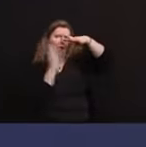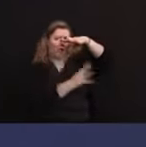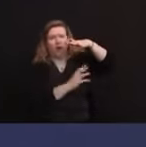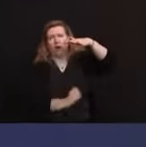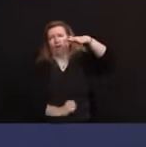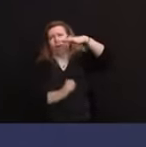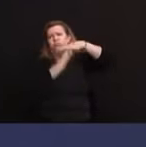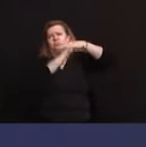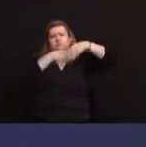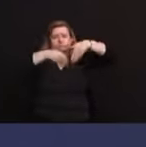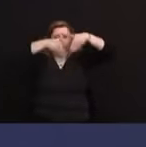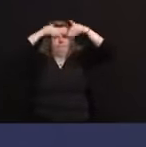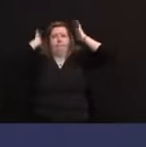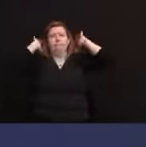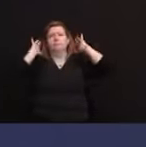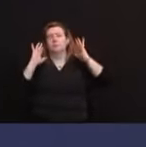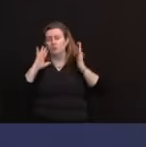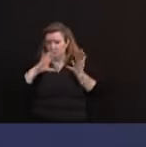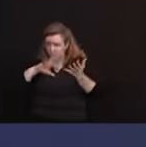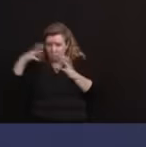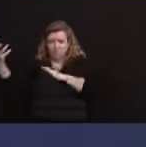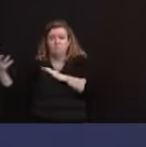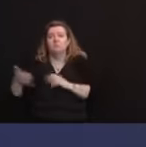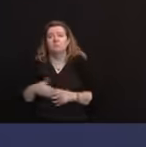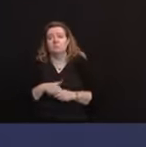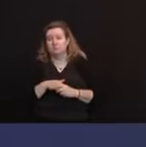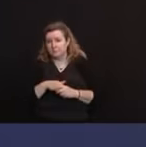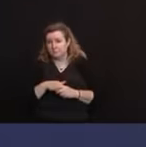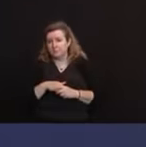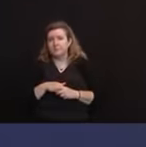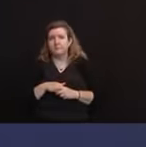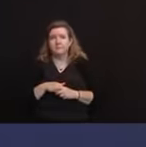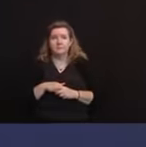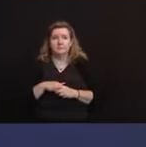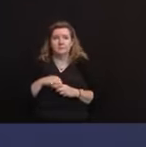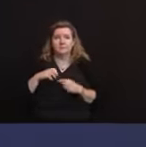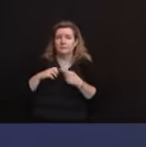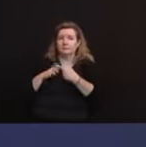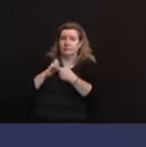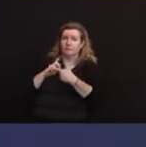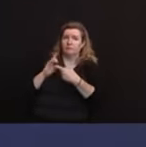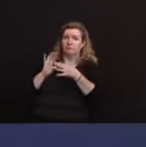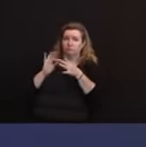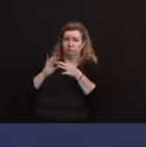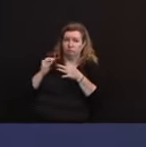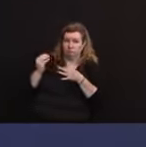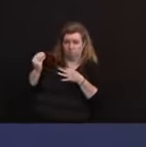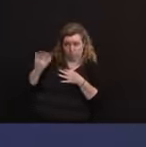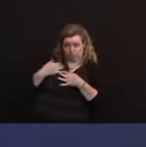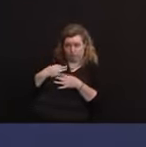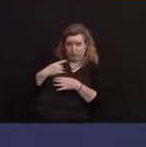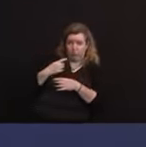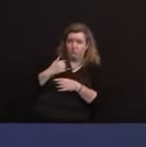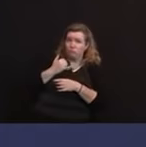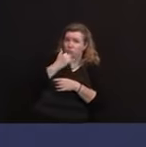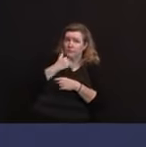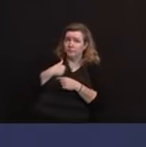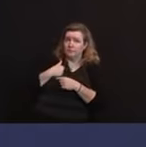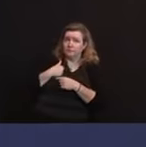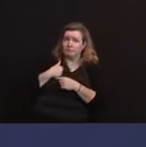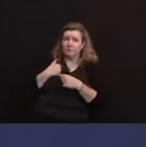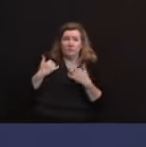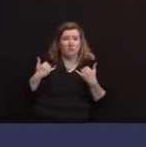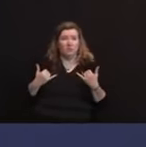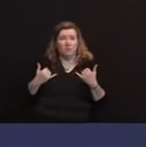Sadly, we think that they will, but I think Ed is basically saying, I don't want to put words in your mouth, you're kind of in the neighborhood of a plateau here,